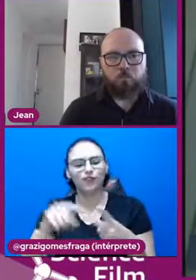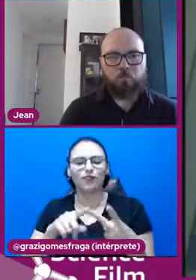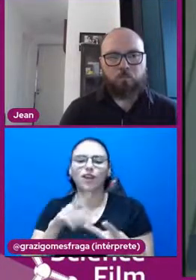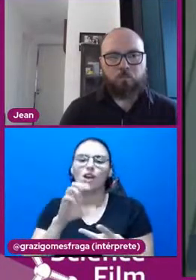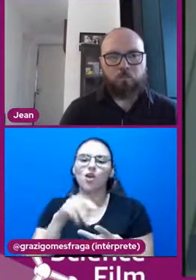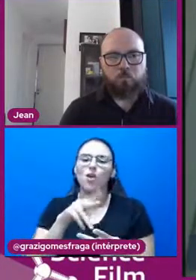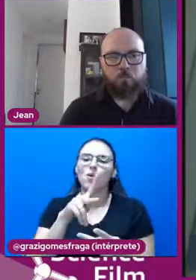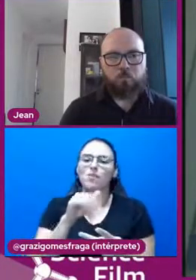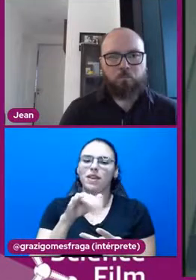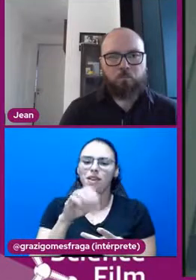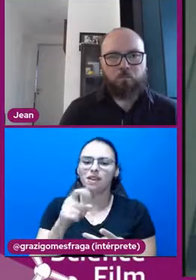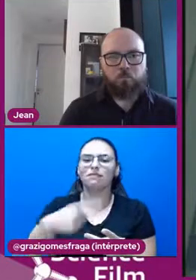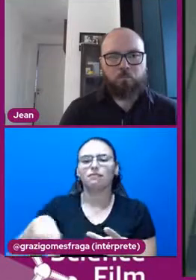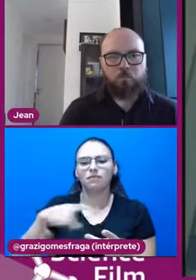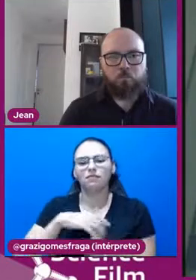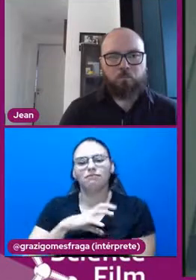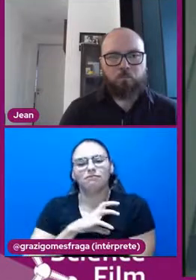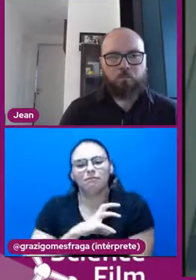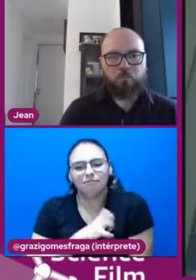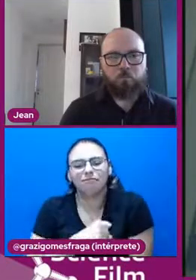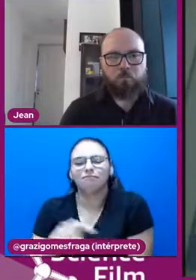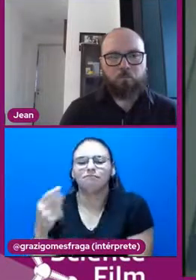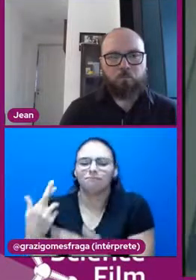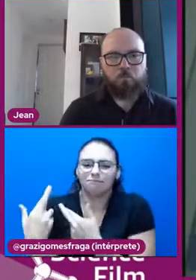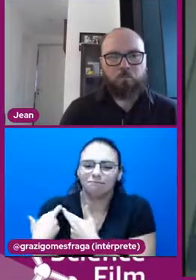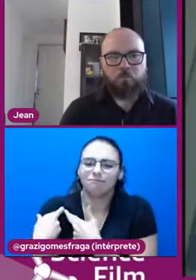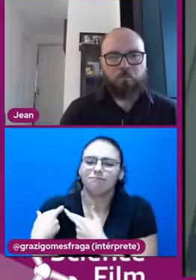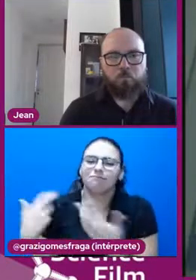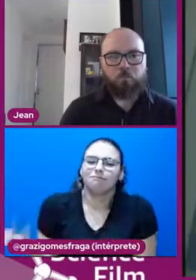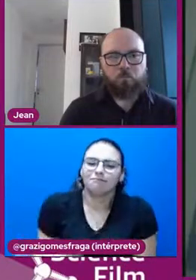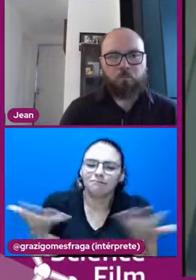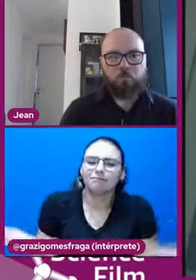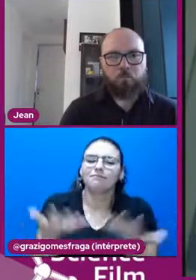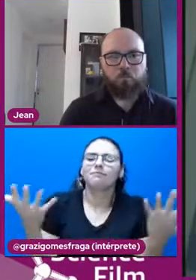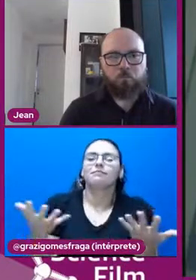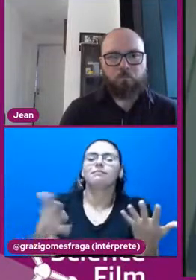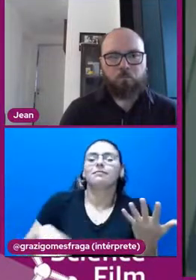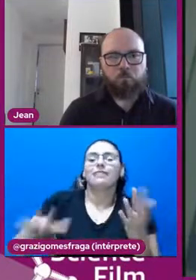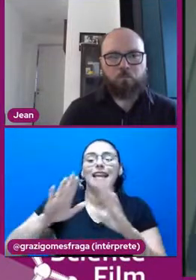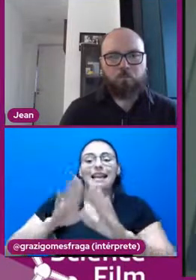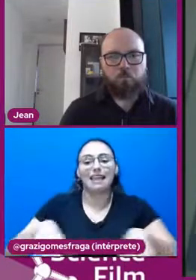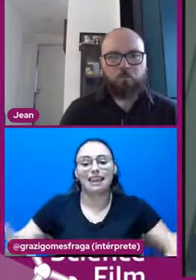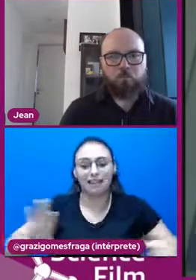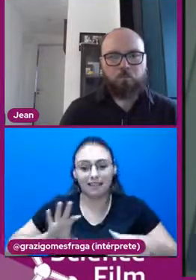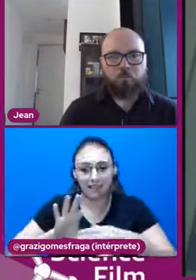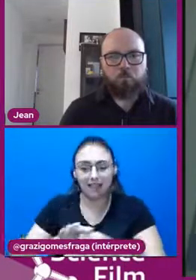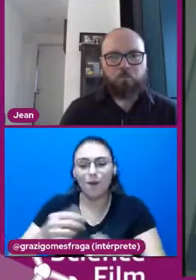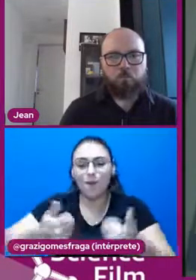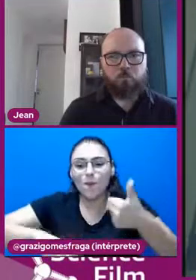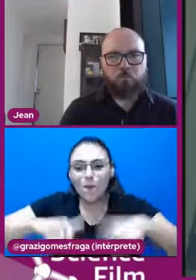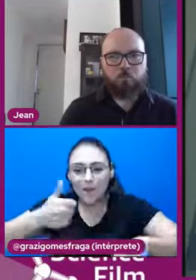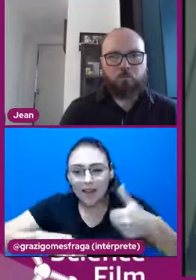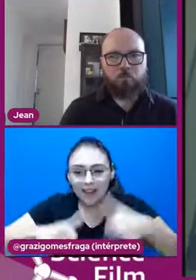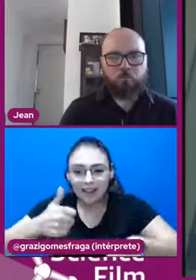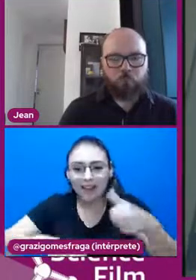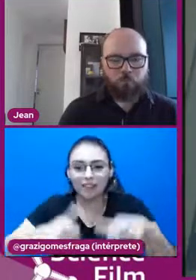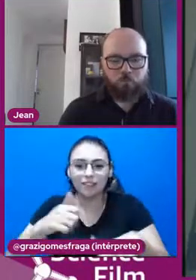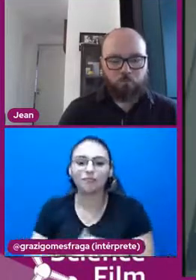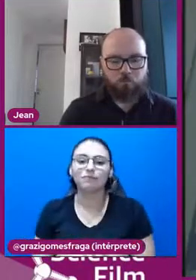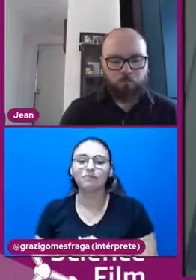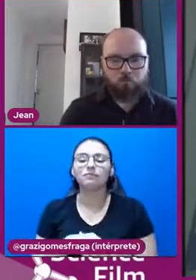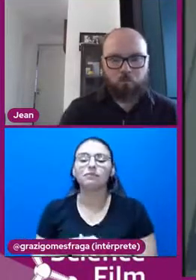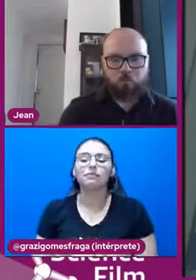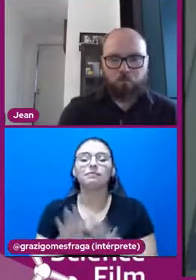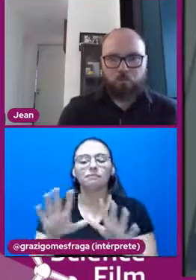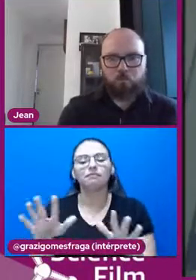just so passionate and committed to facilitate access to quality media for education, children, and the environment. I